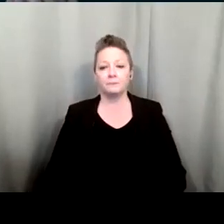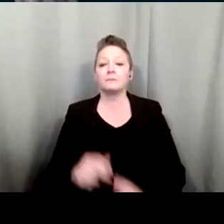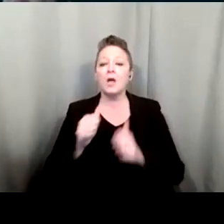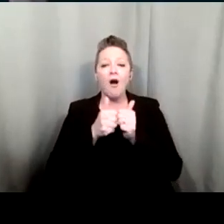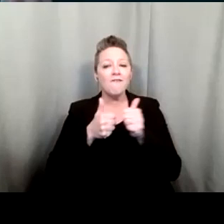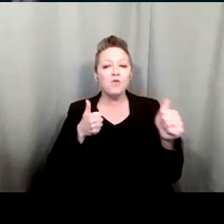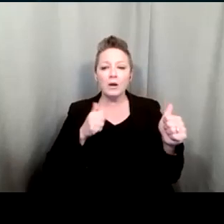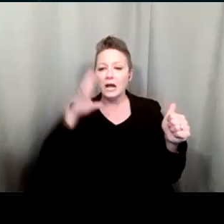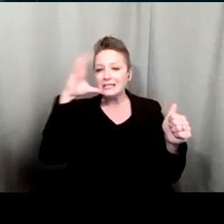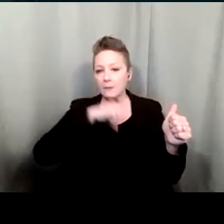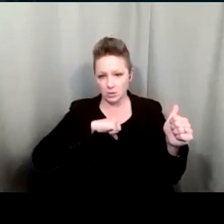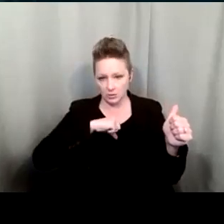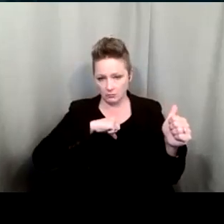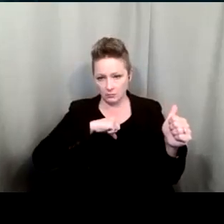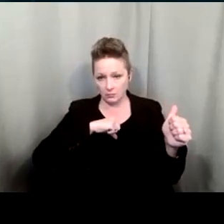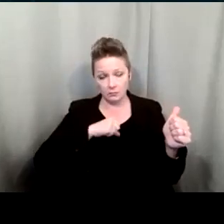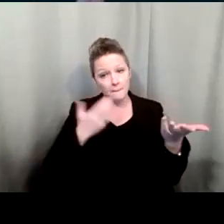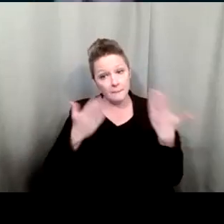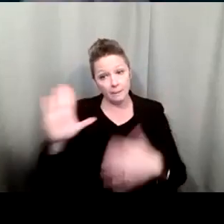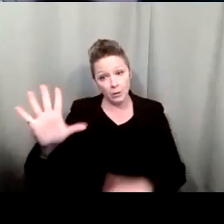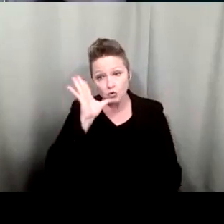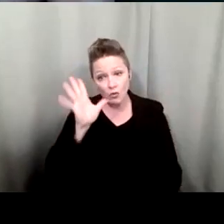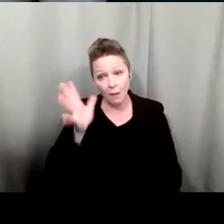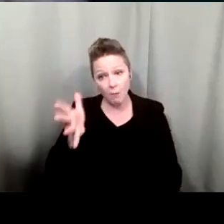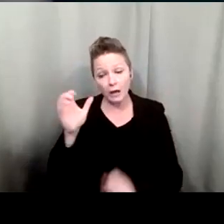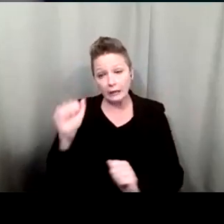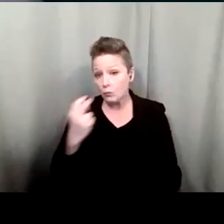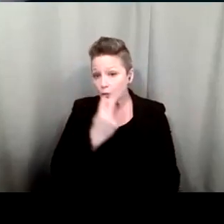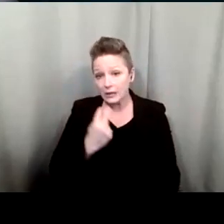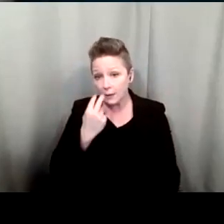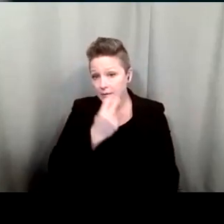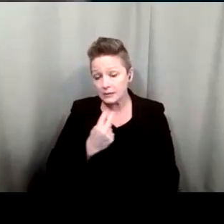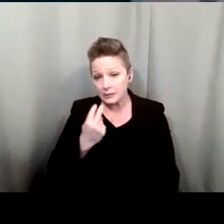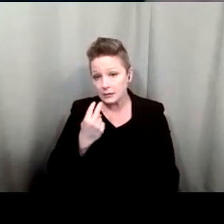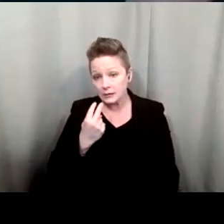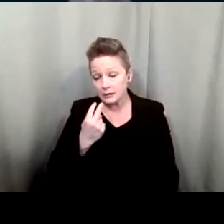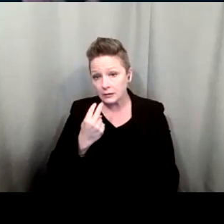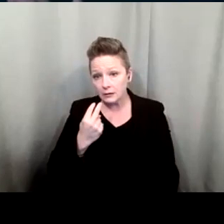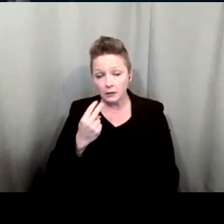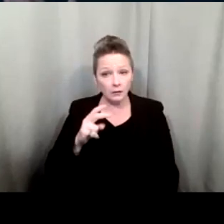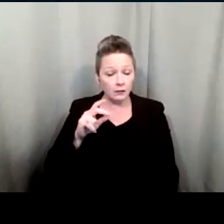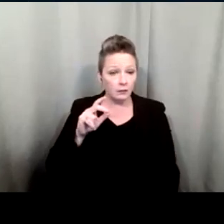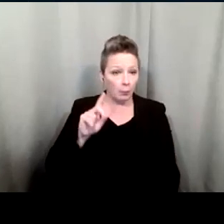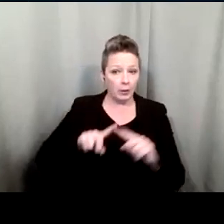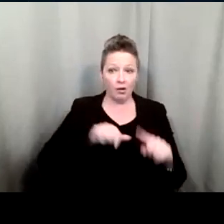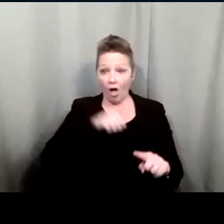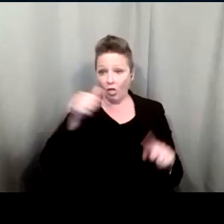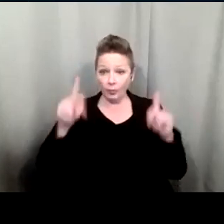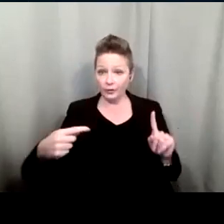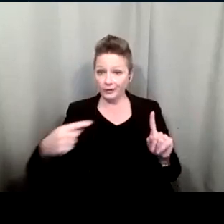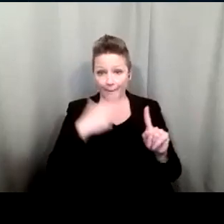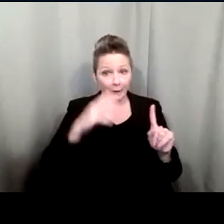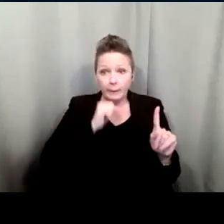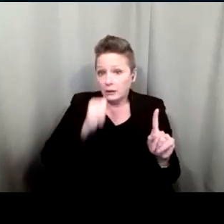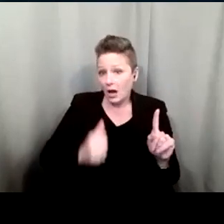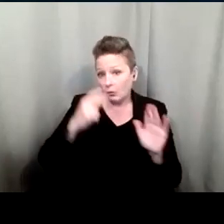because your grandmother might read lips does not mean that the next person that you meet with the